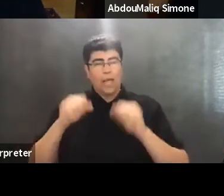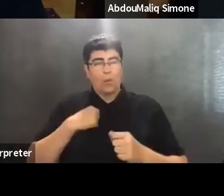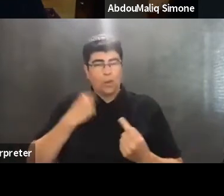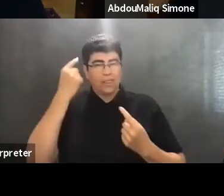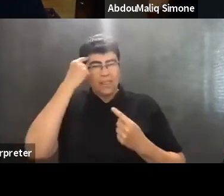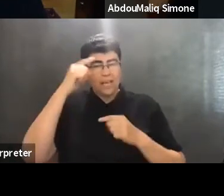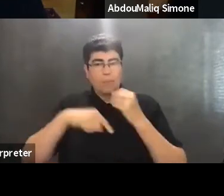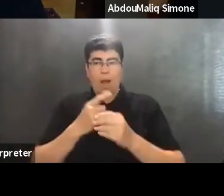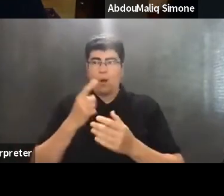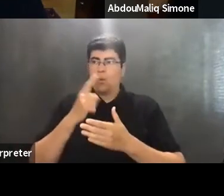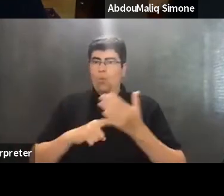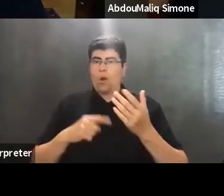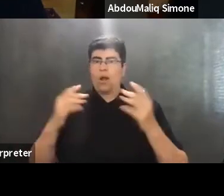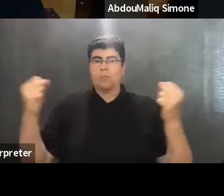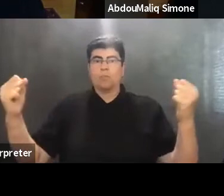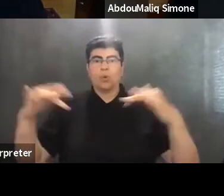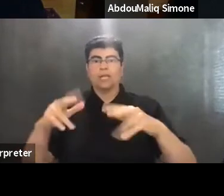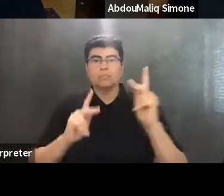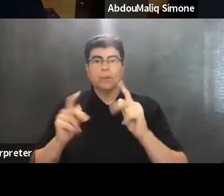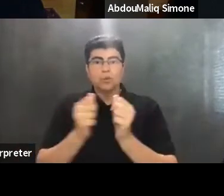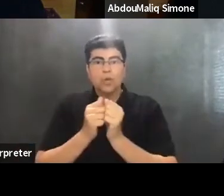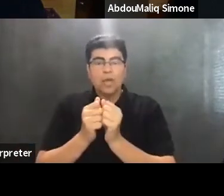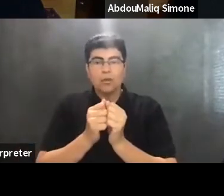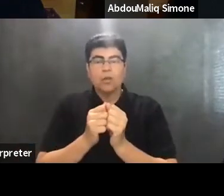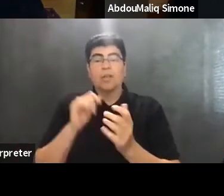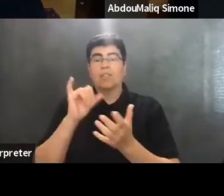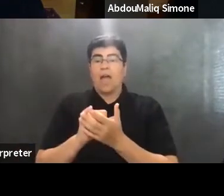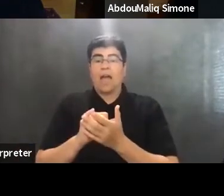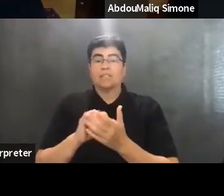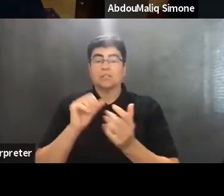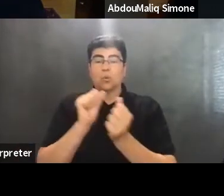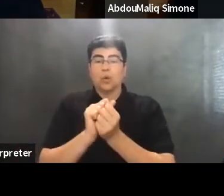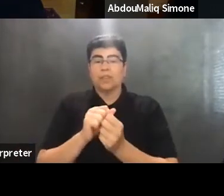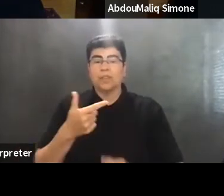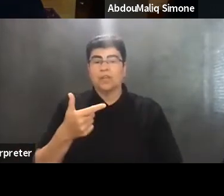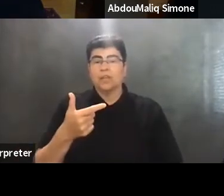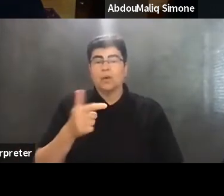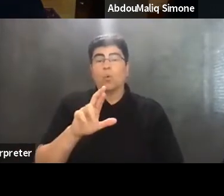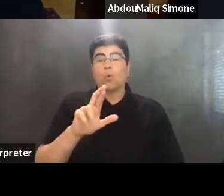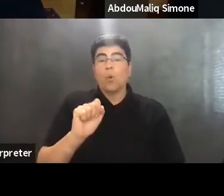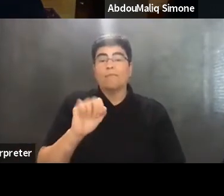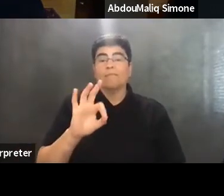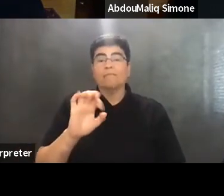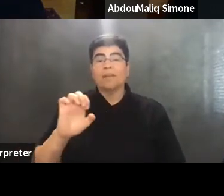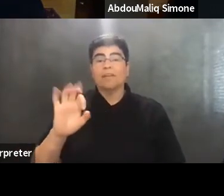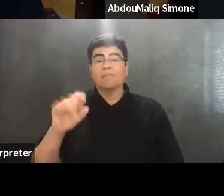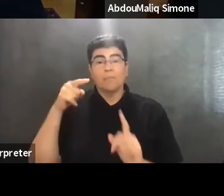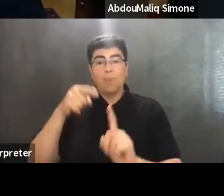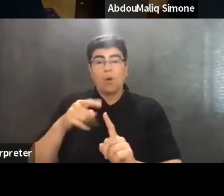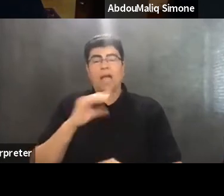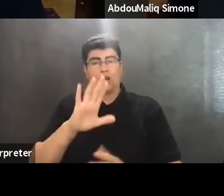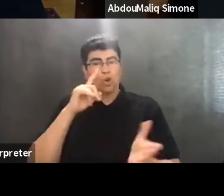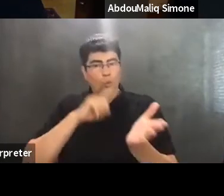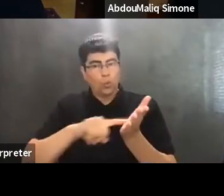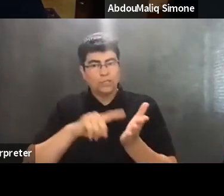people together? And this connects with Rafif's points that she made, and also the research she has